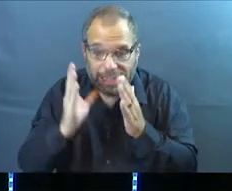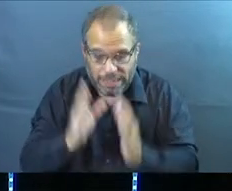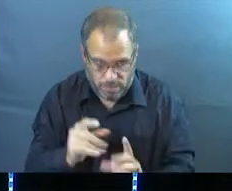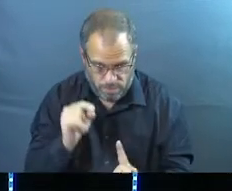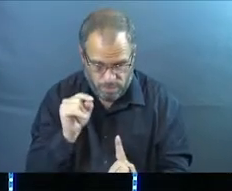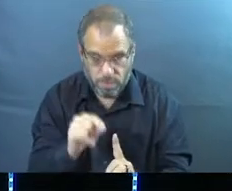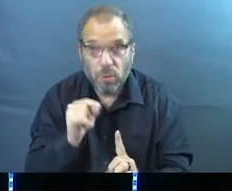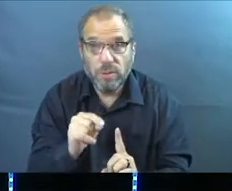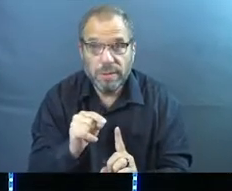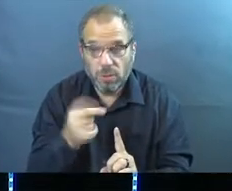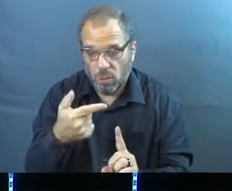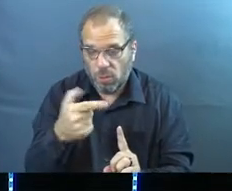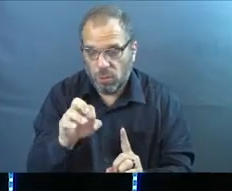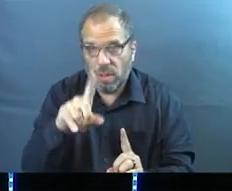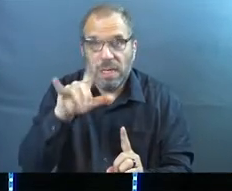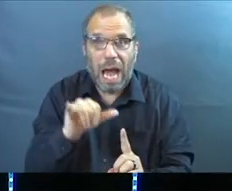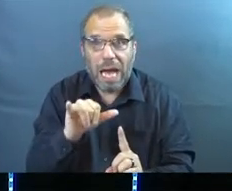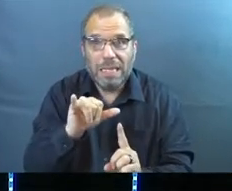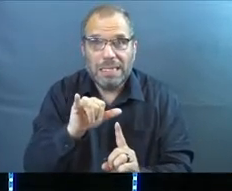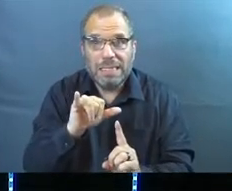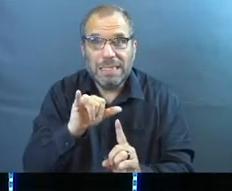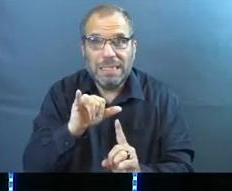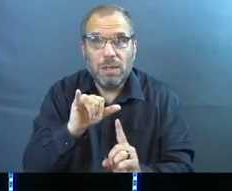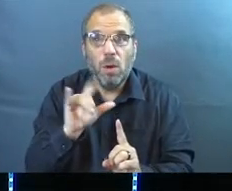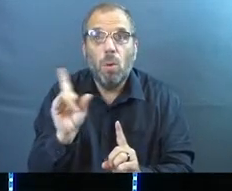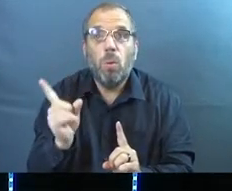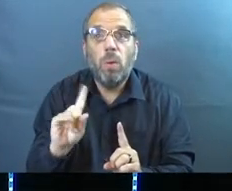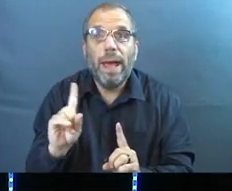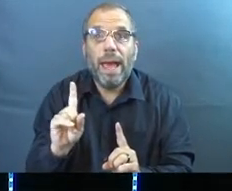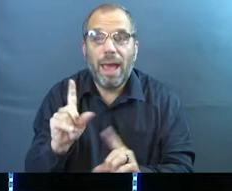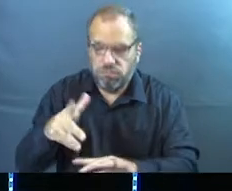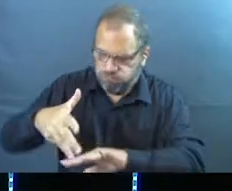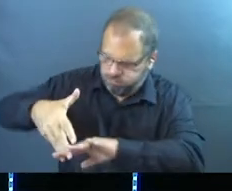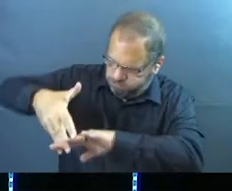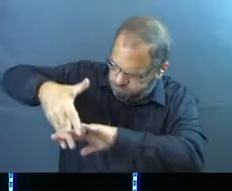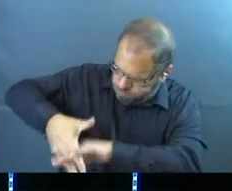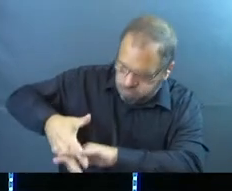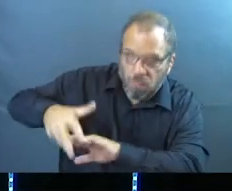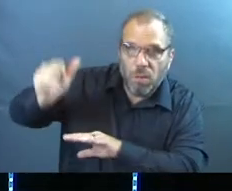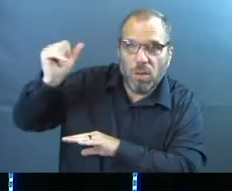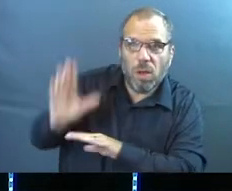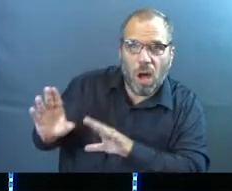is someone who's planted in the house of God.